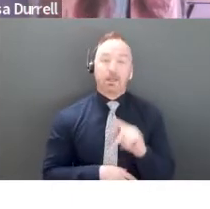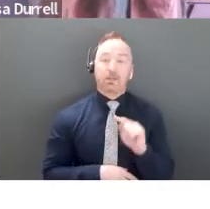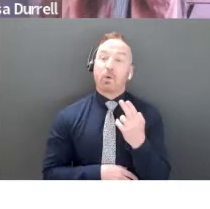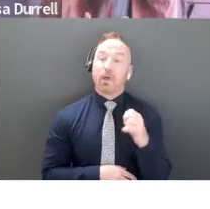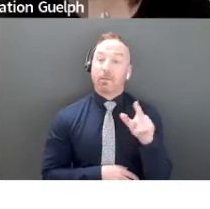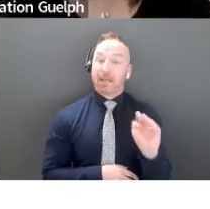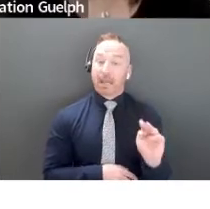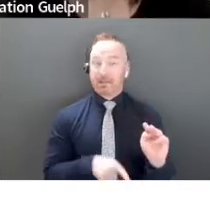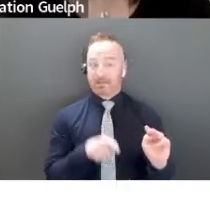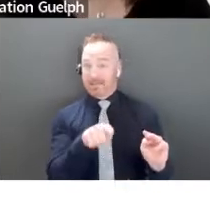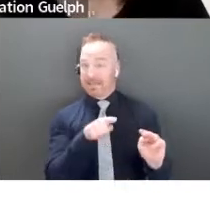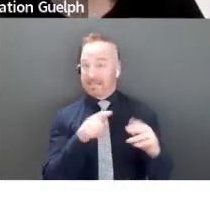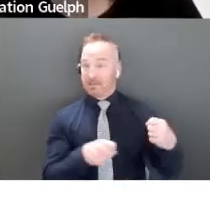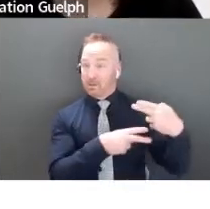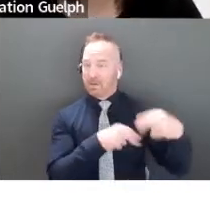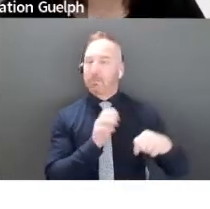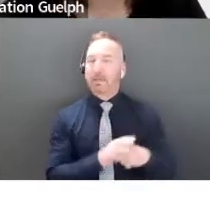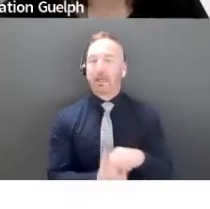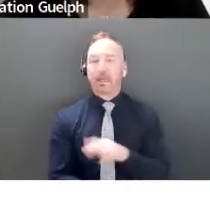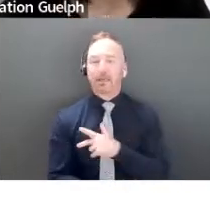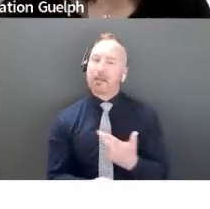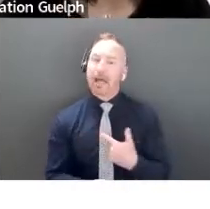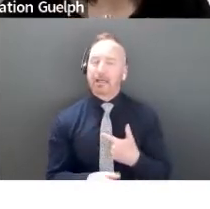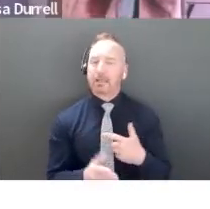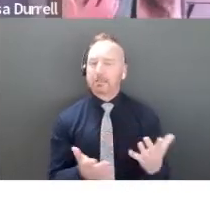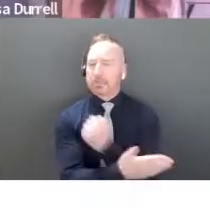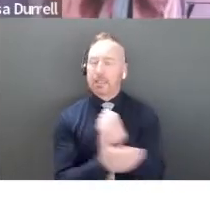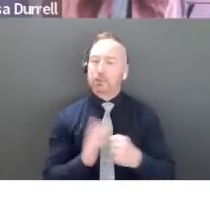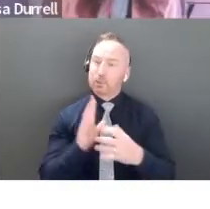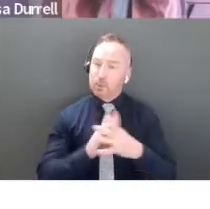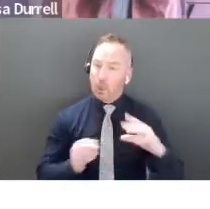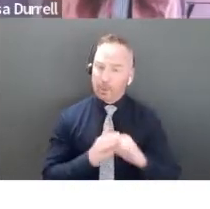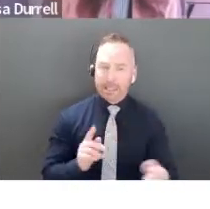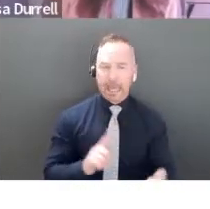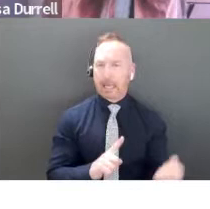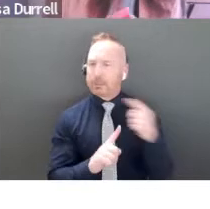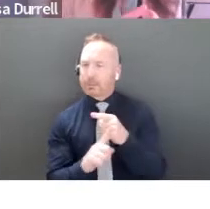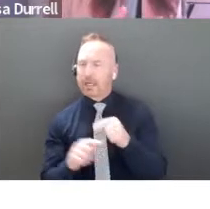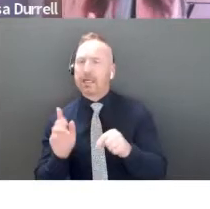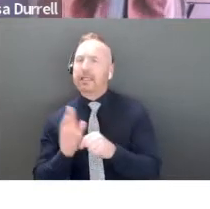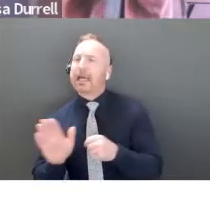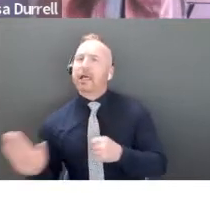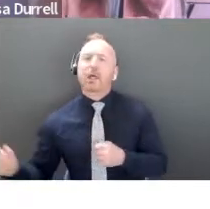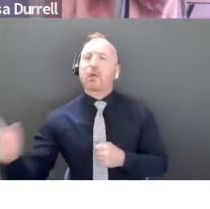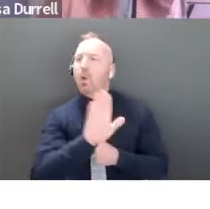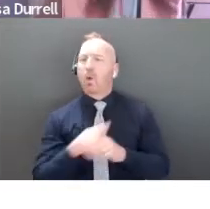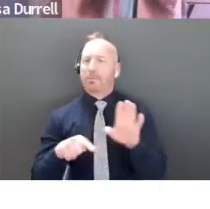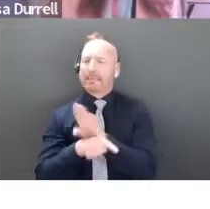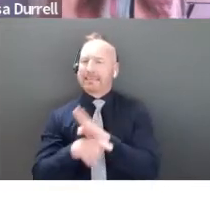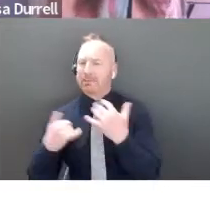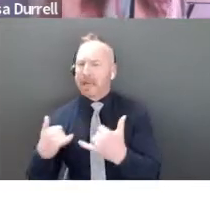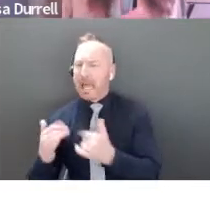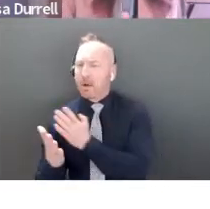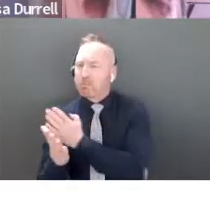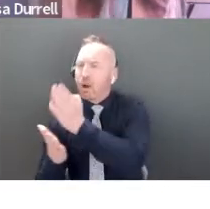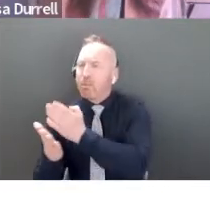a great place to tell a story. And I always like to come back to like status quo. What's happening right now in your industry? What are people doing? How are they getting,